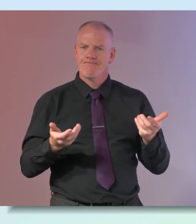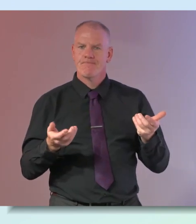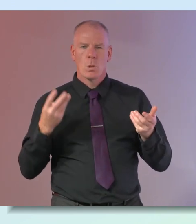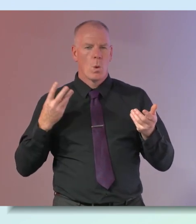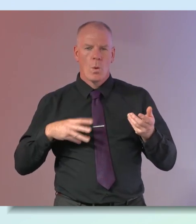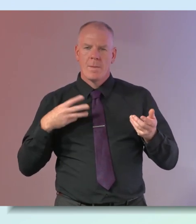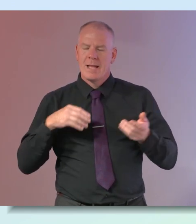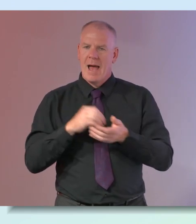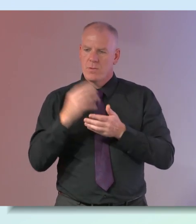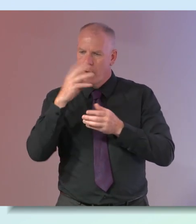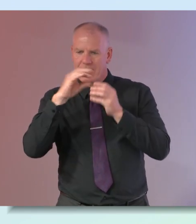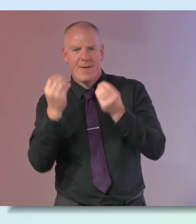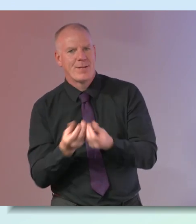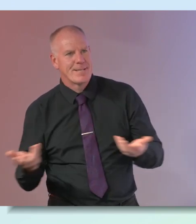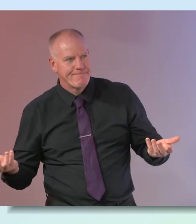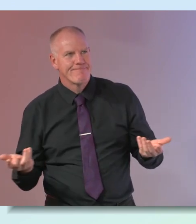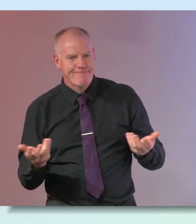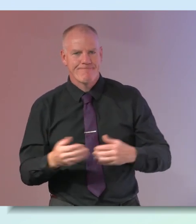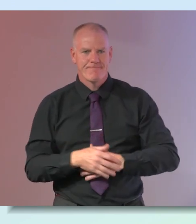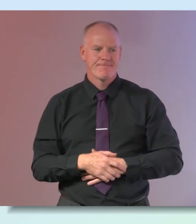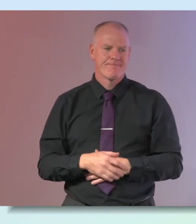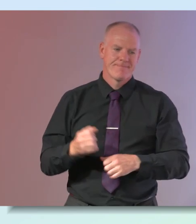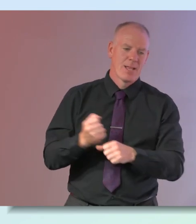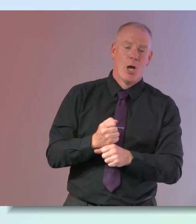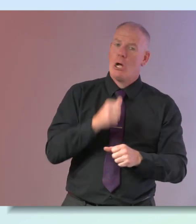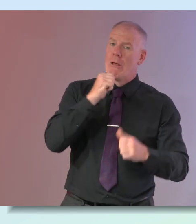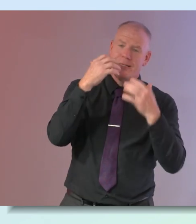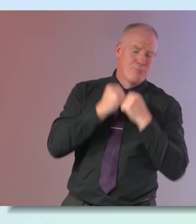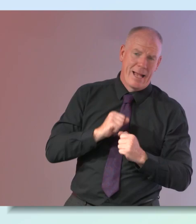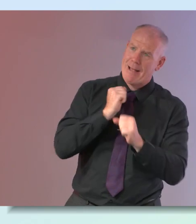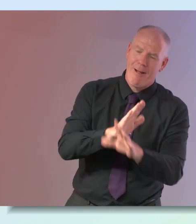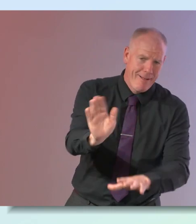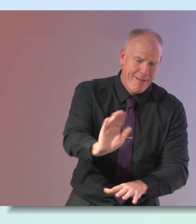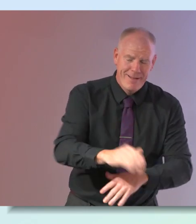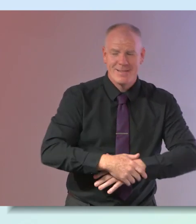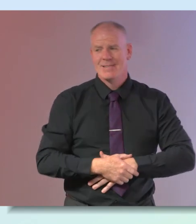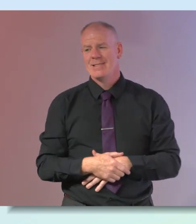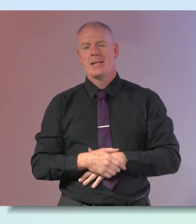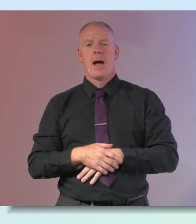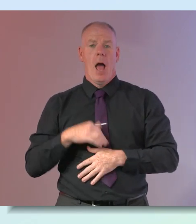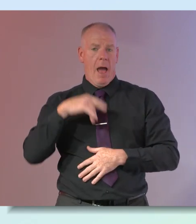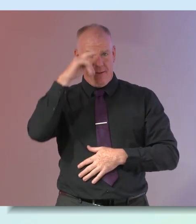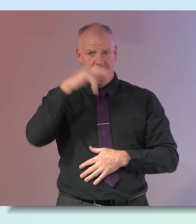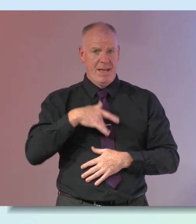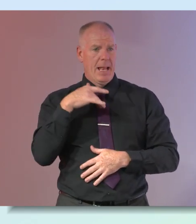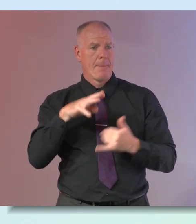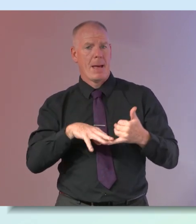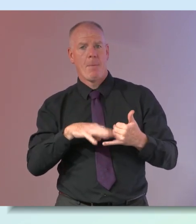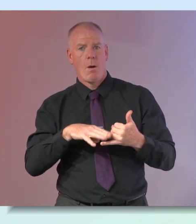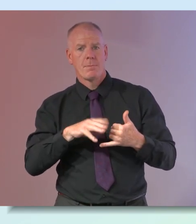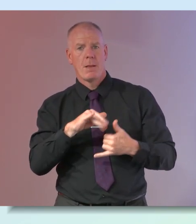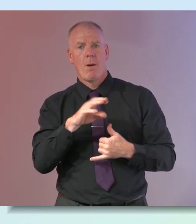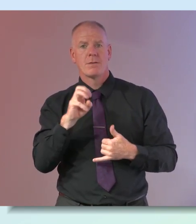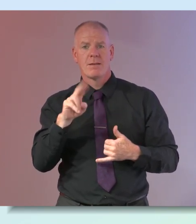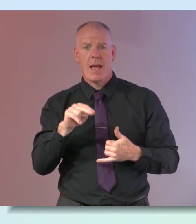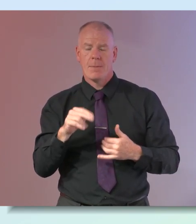have to watch everything well i know but we don't want to be all depression here because you see i actually think menopause can be okay a